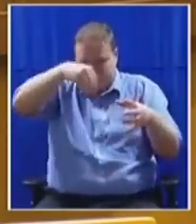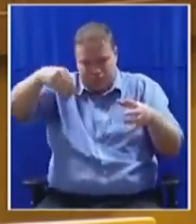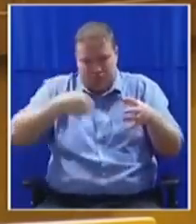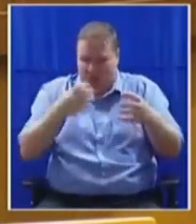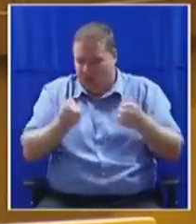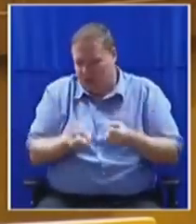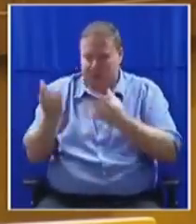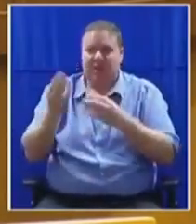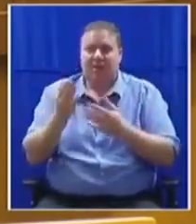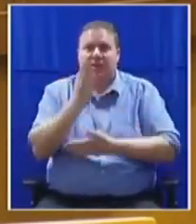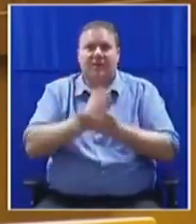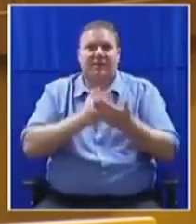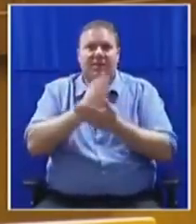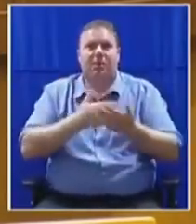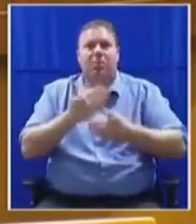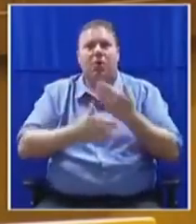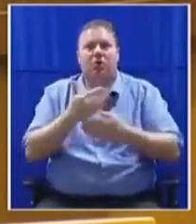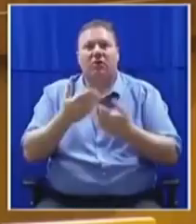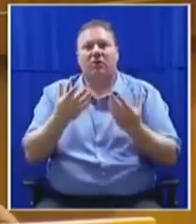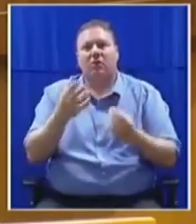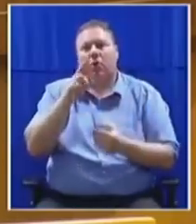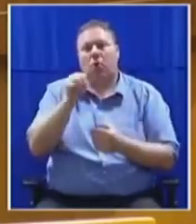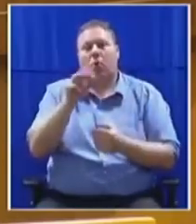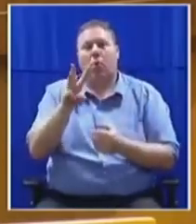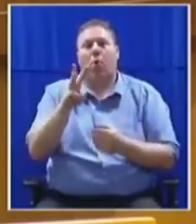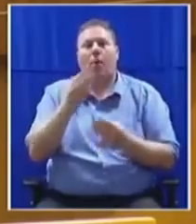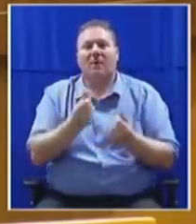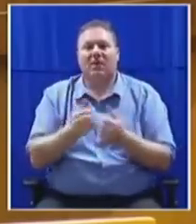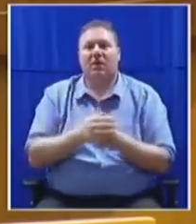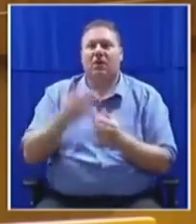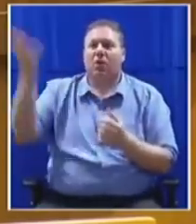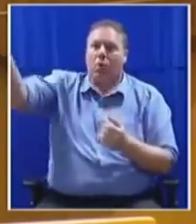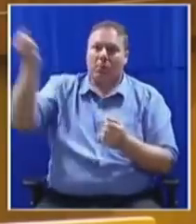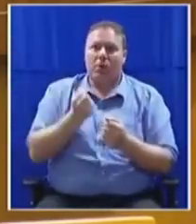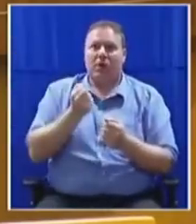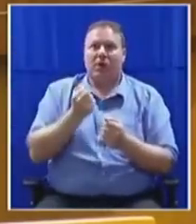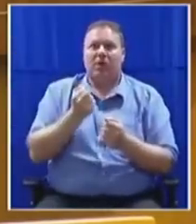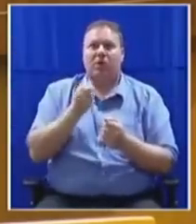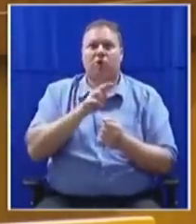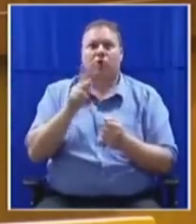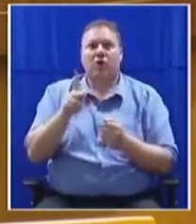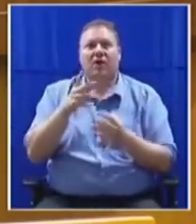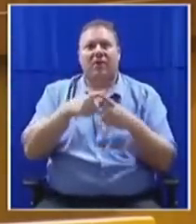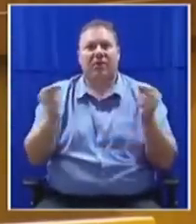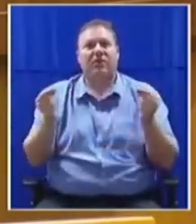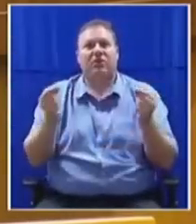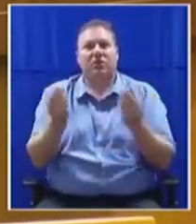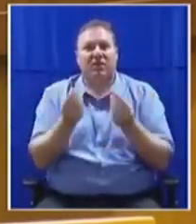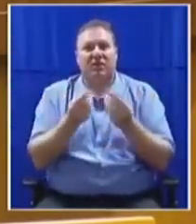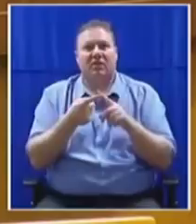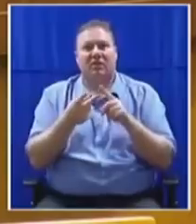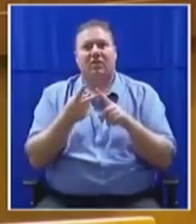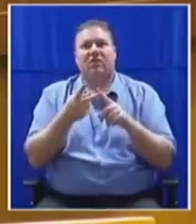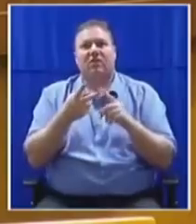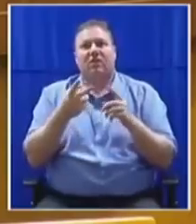semi-processed and raw materials in most instances. And we bring from the UK the finished goods and services, machinery